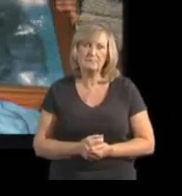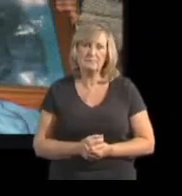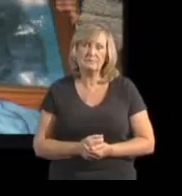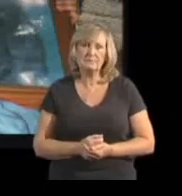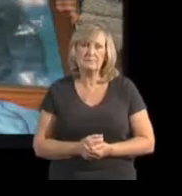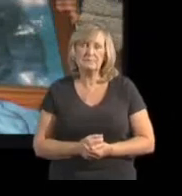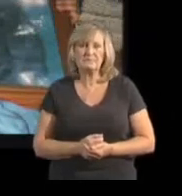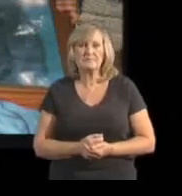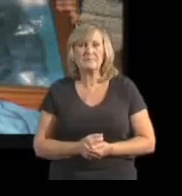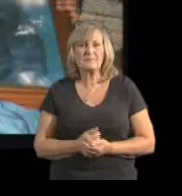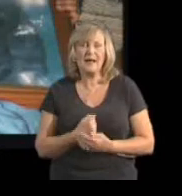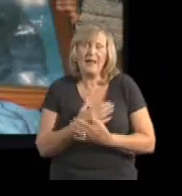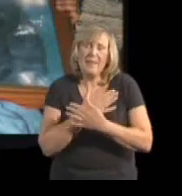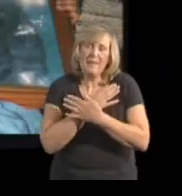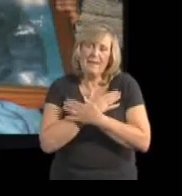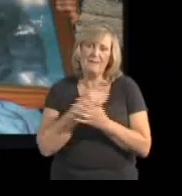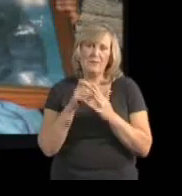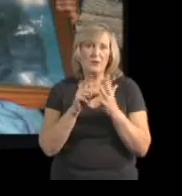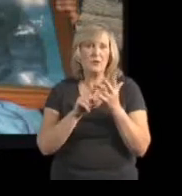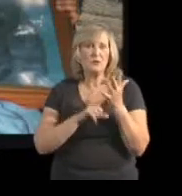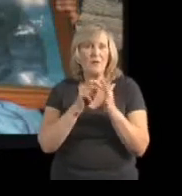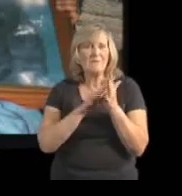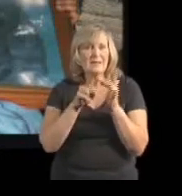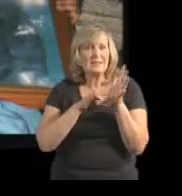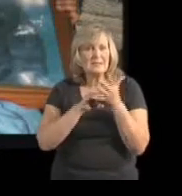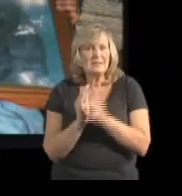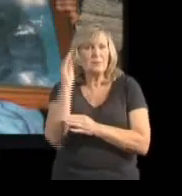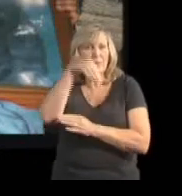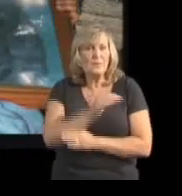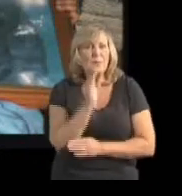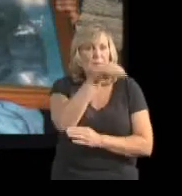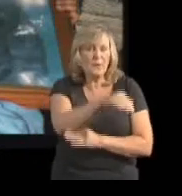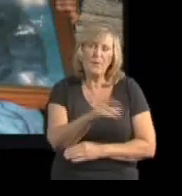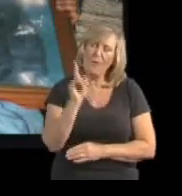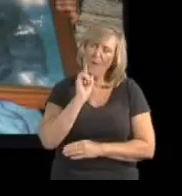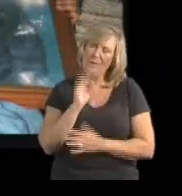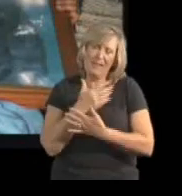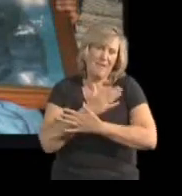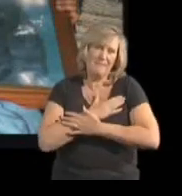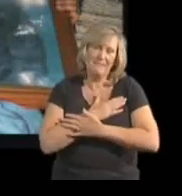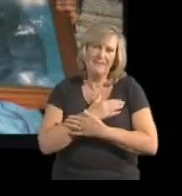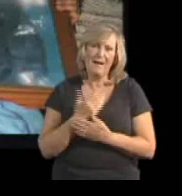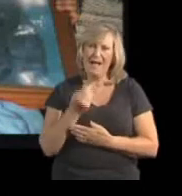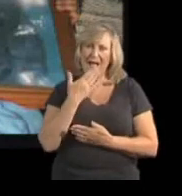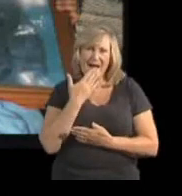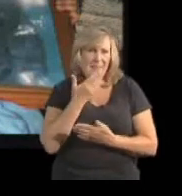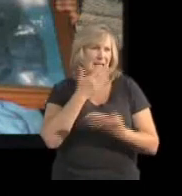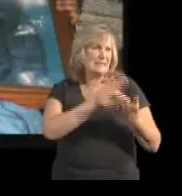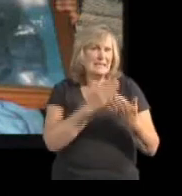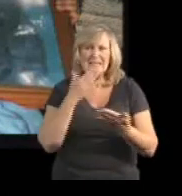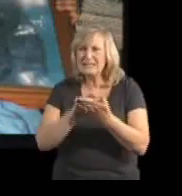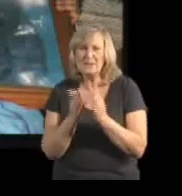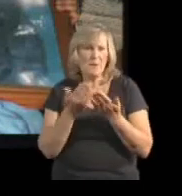I have dolphins. I have array of dolphins. I have books, stickers,